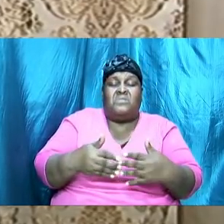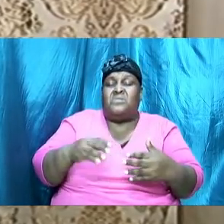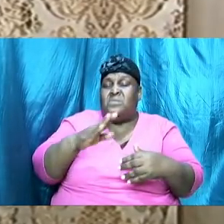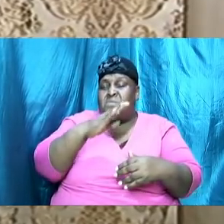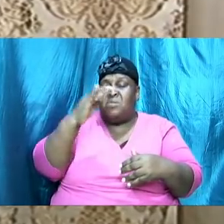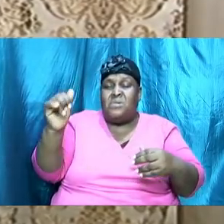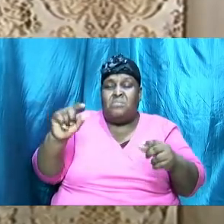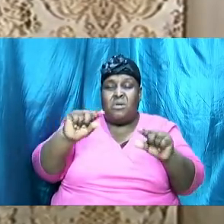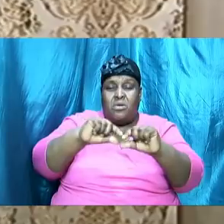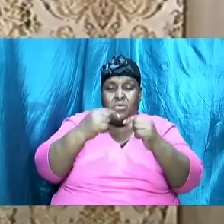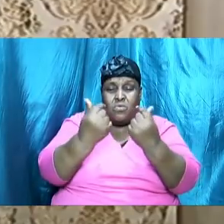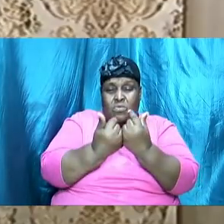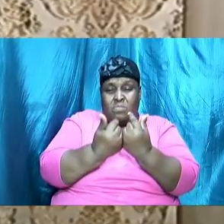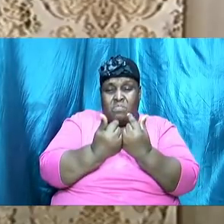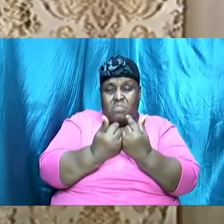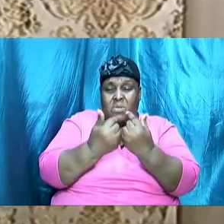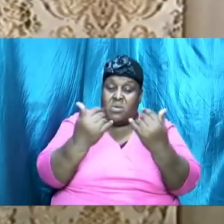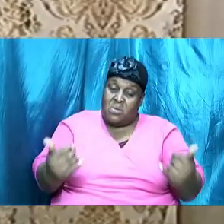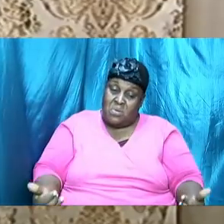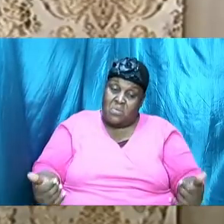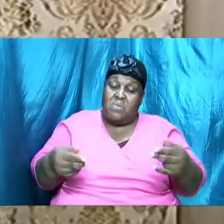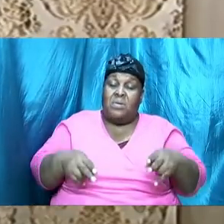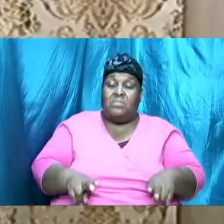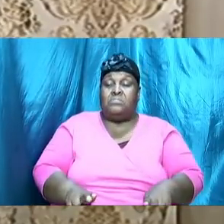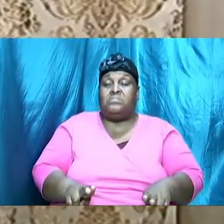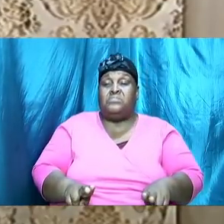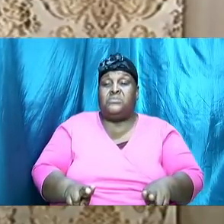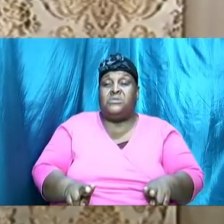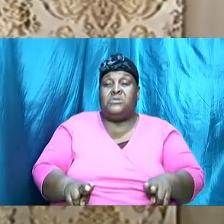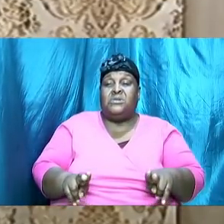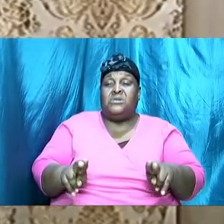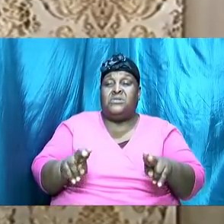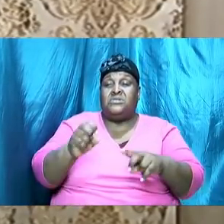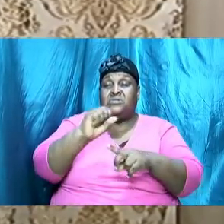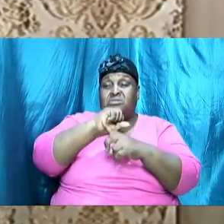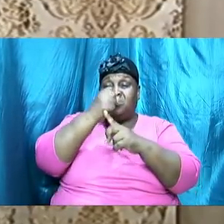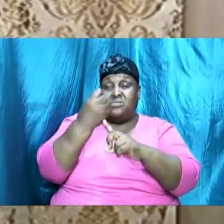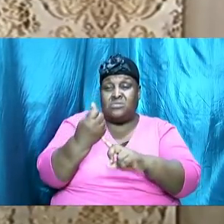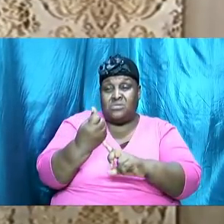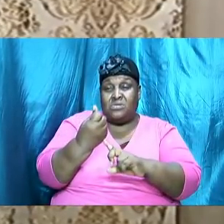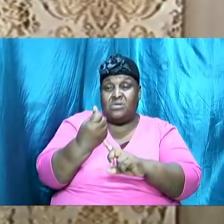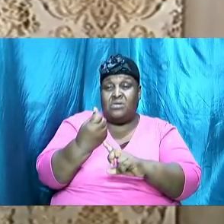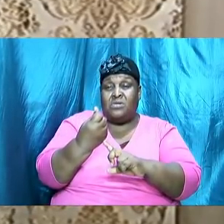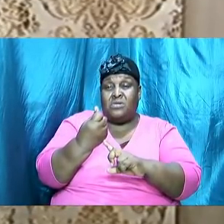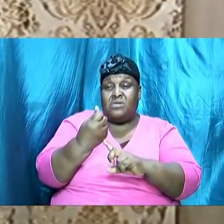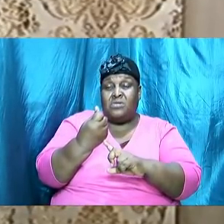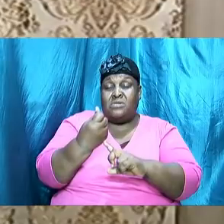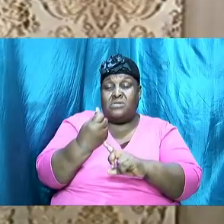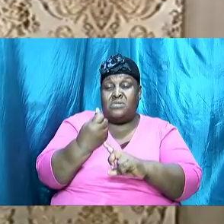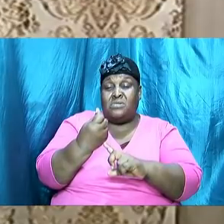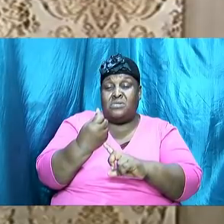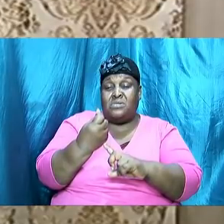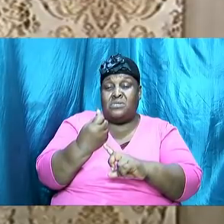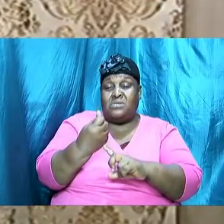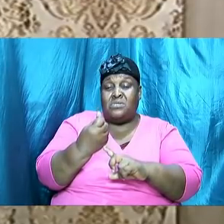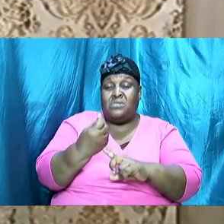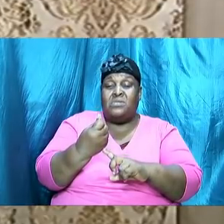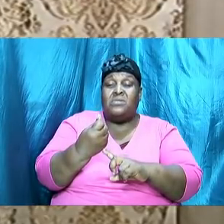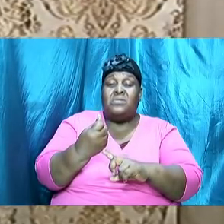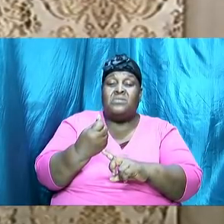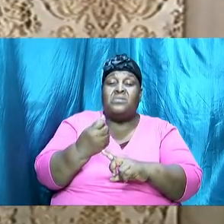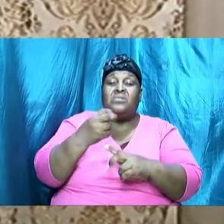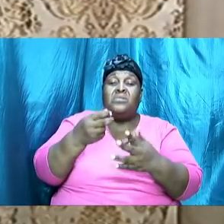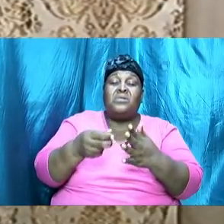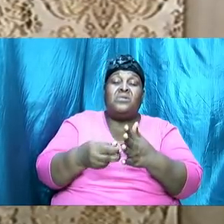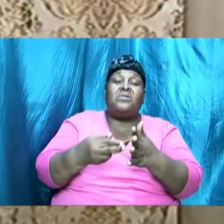what has now happened is that the situation has reverted to what it was some months